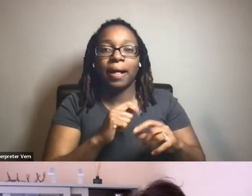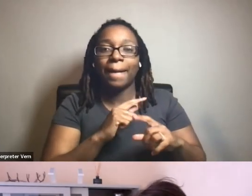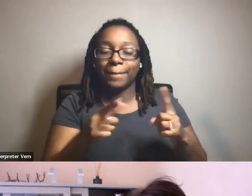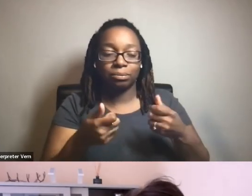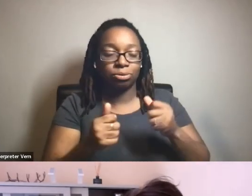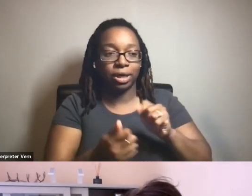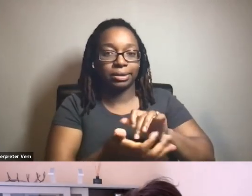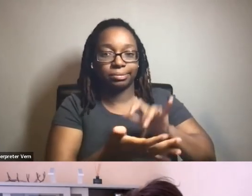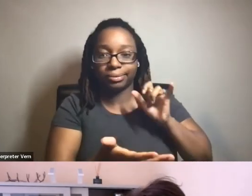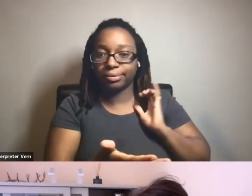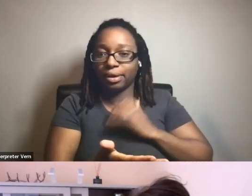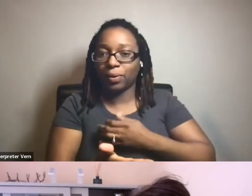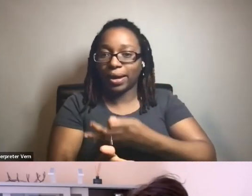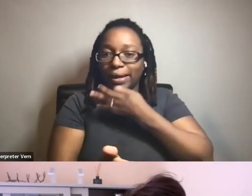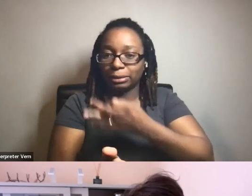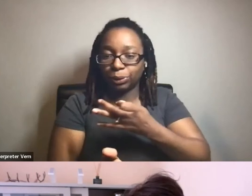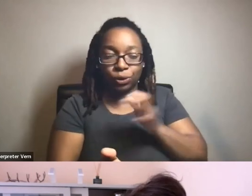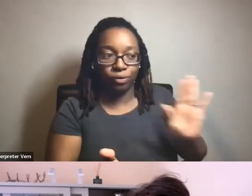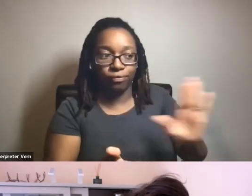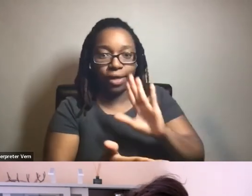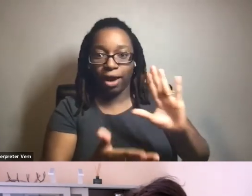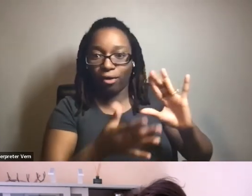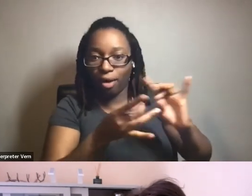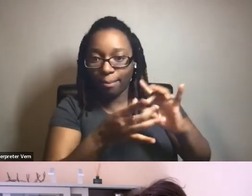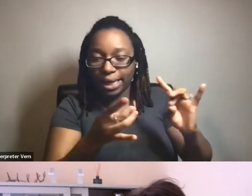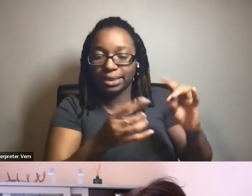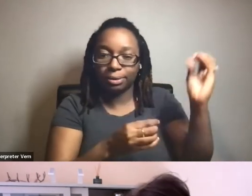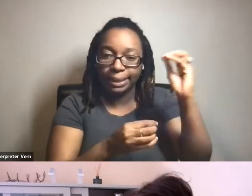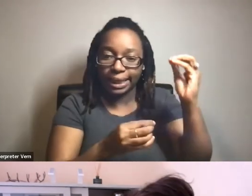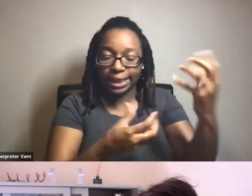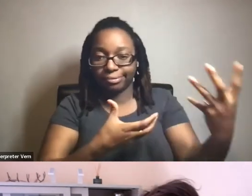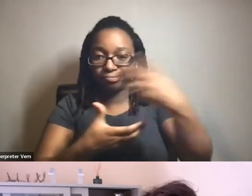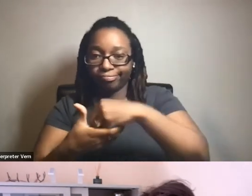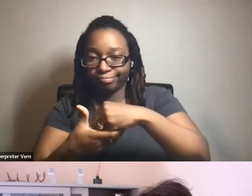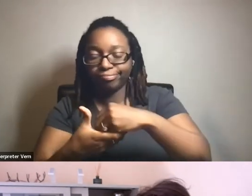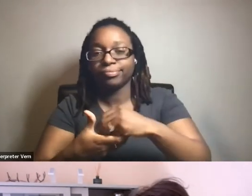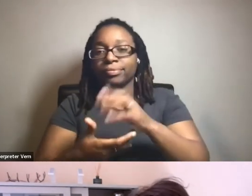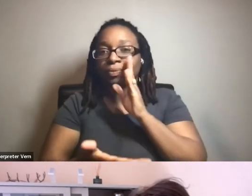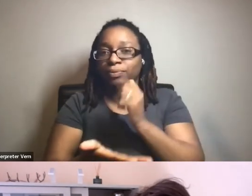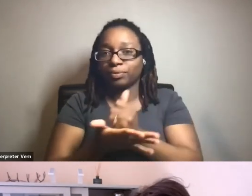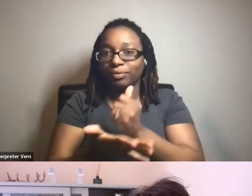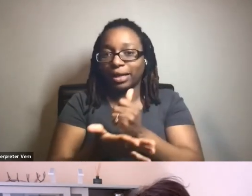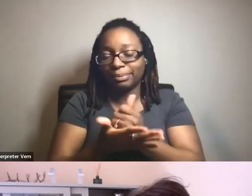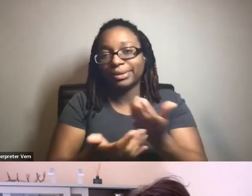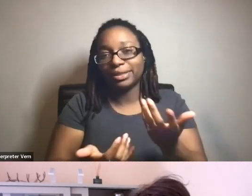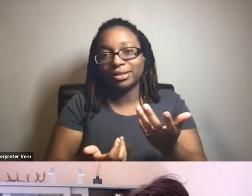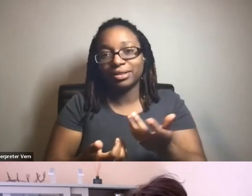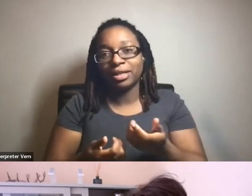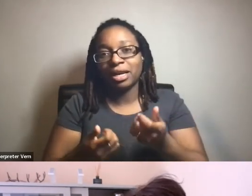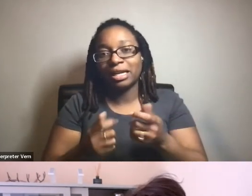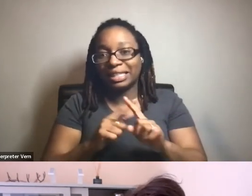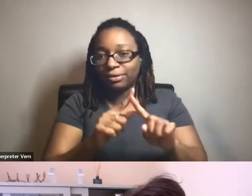our expert contributions. And in that sense, it's sort of finding that alongside, as they might say in social science perspectives,